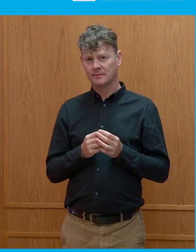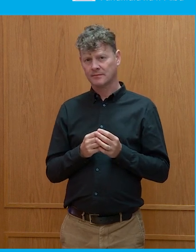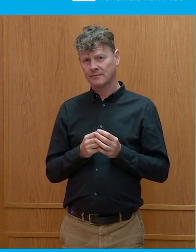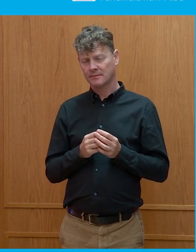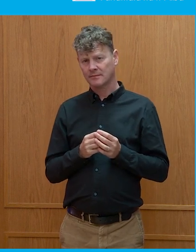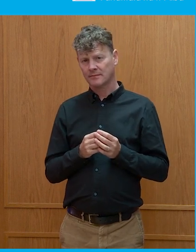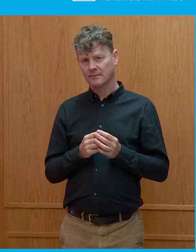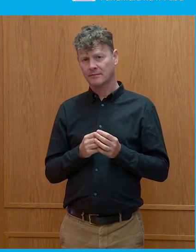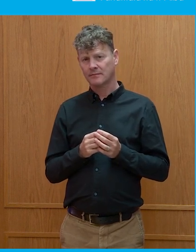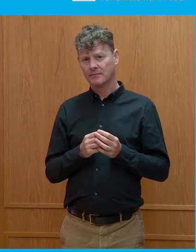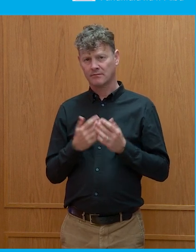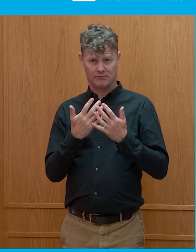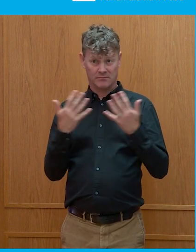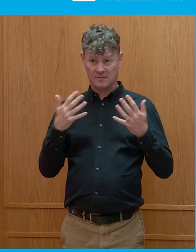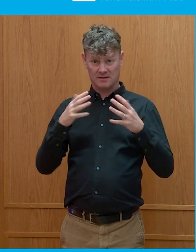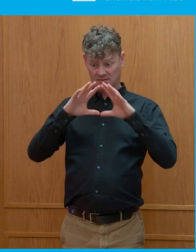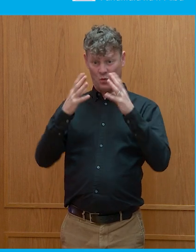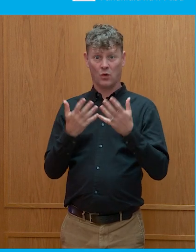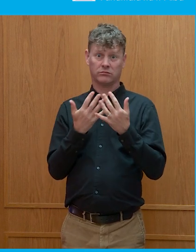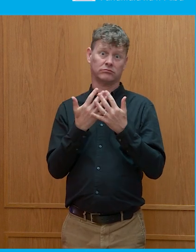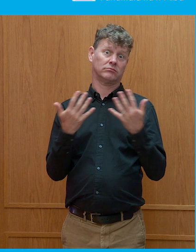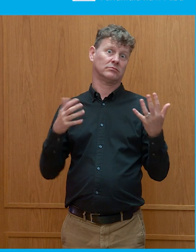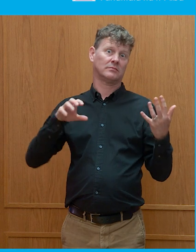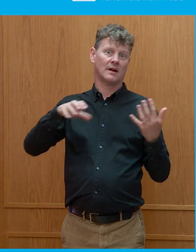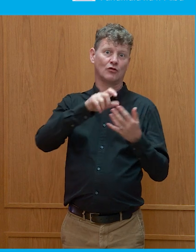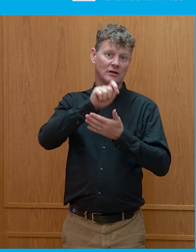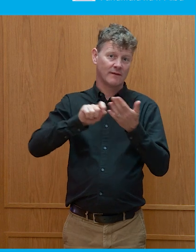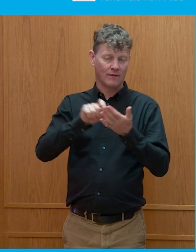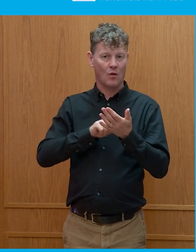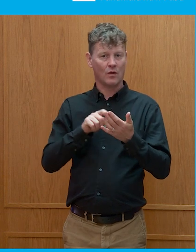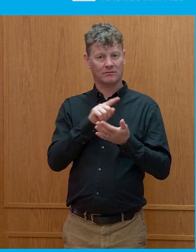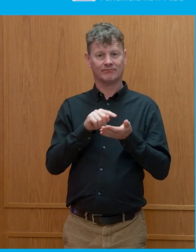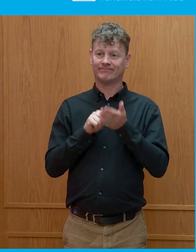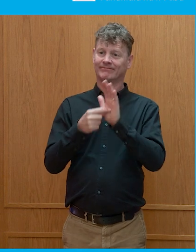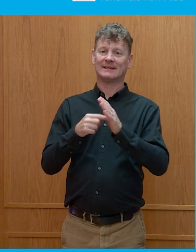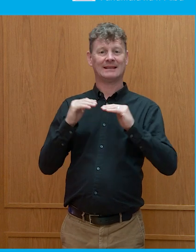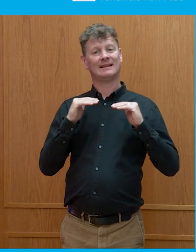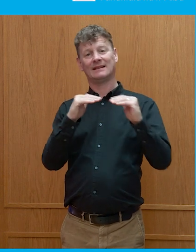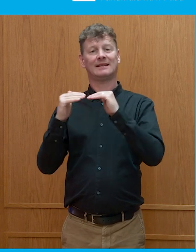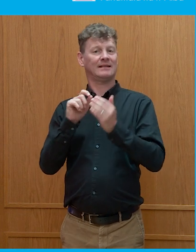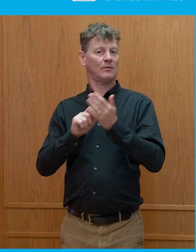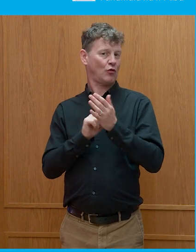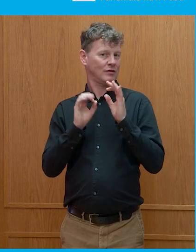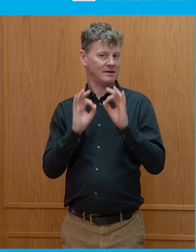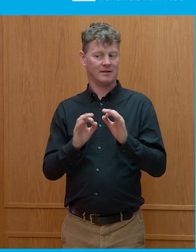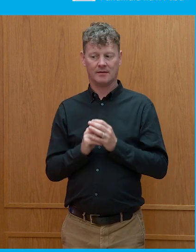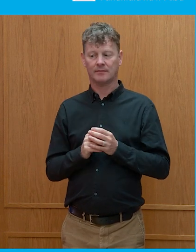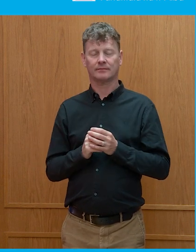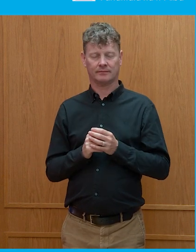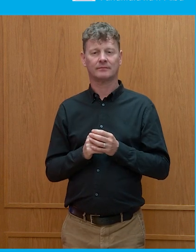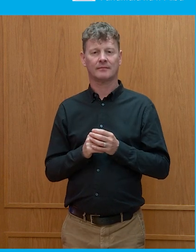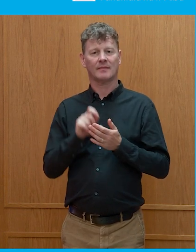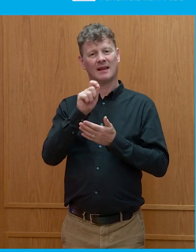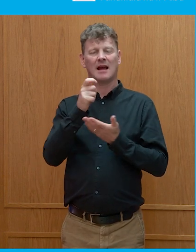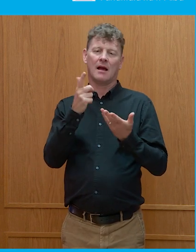expressing their, you know, the privilege of being in a democracy. But elections have implications,